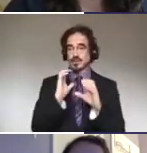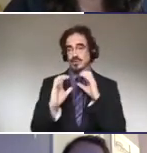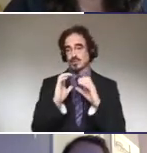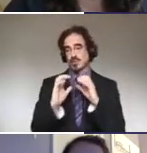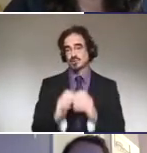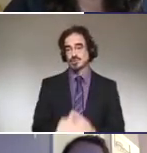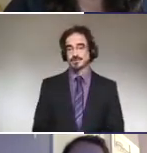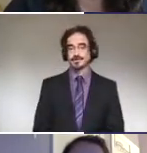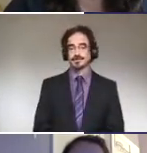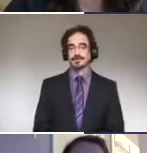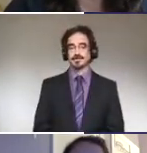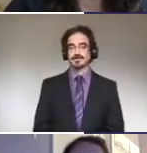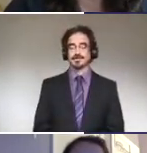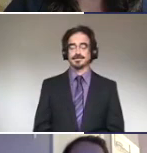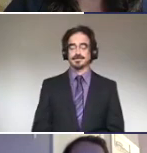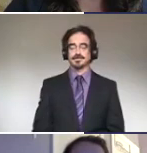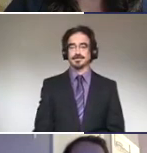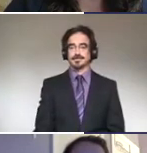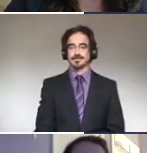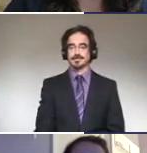Let's see, there was another question.